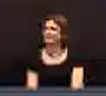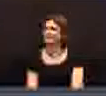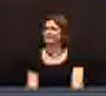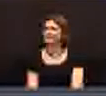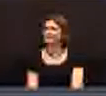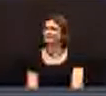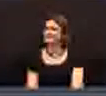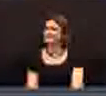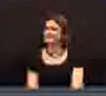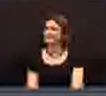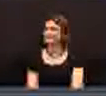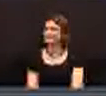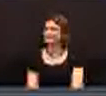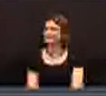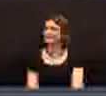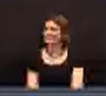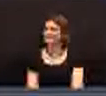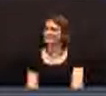Yep.